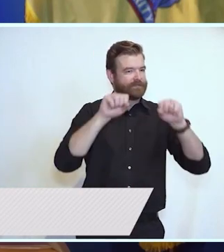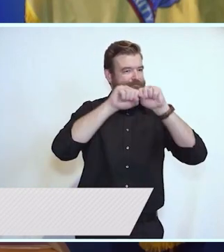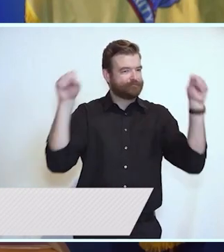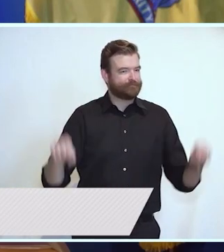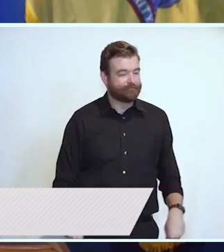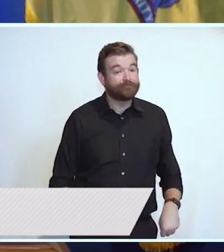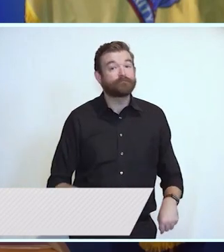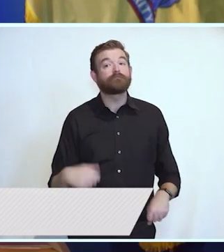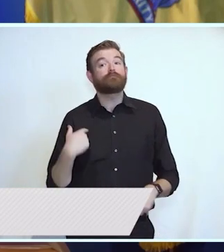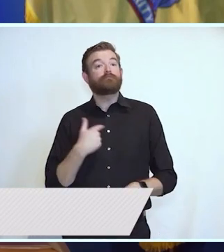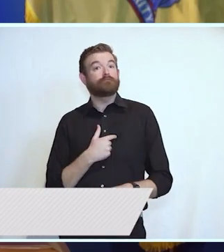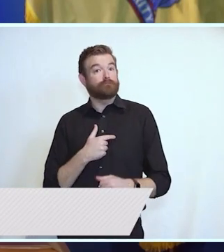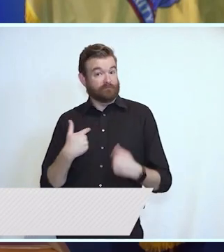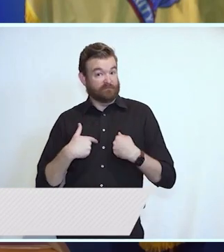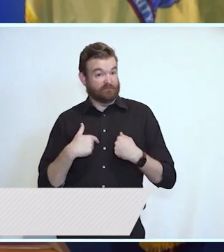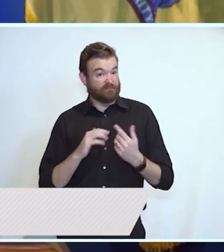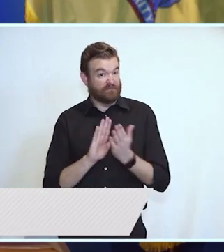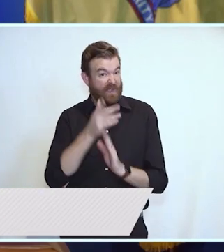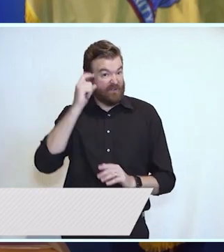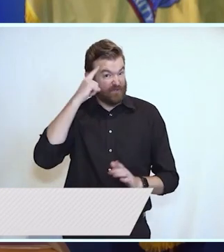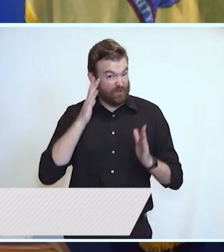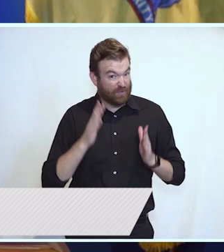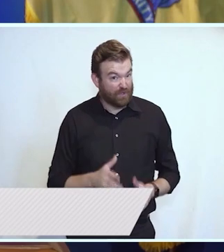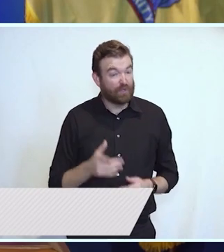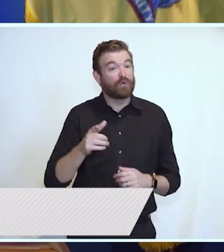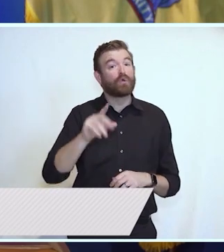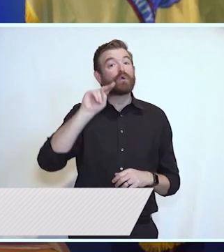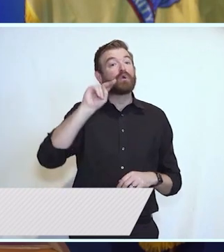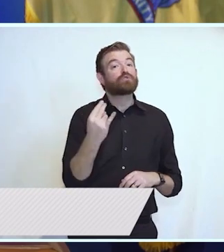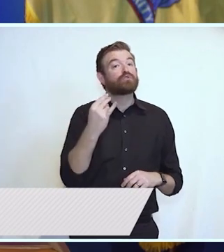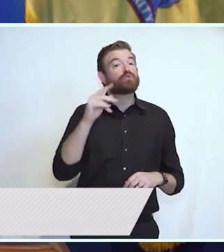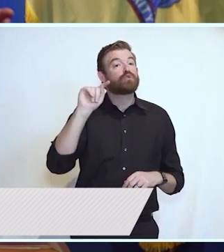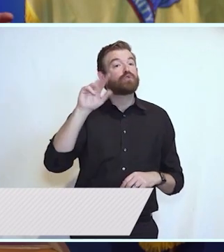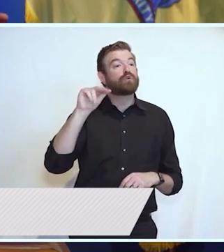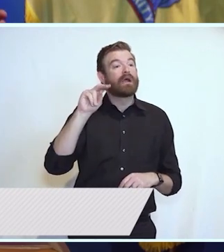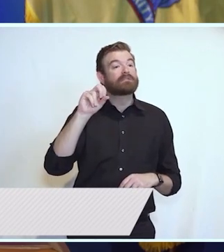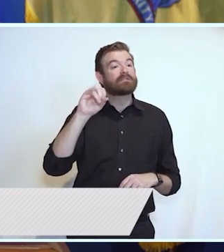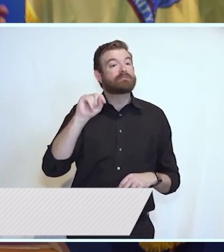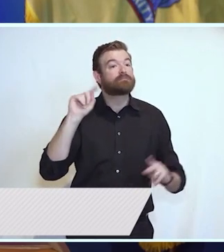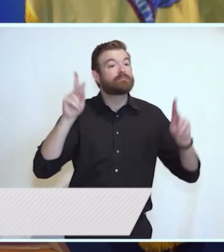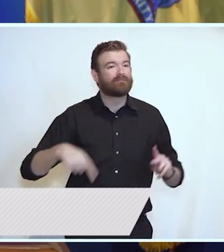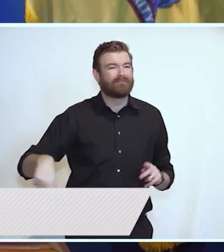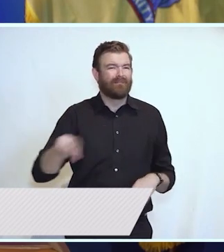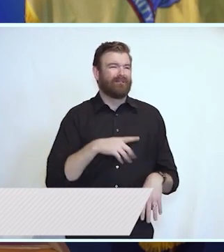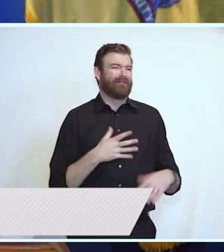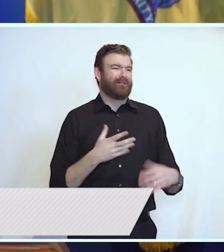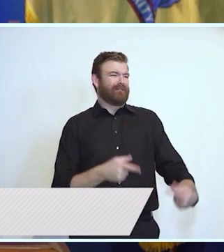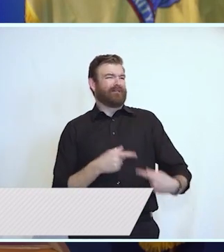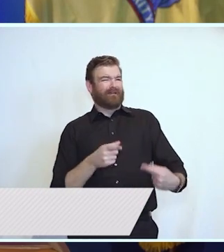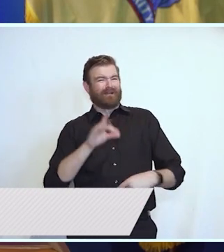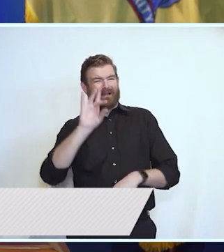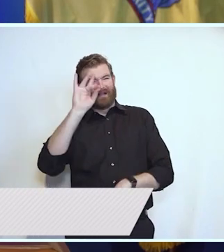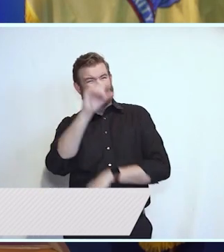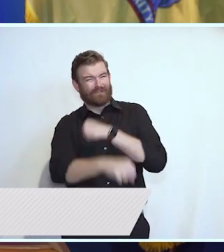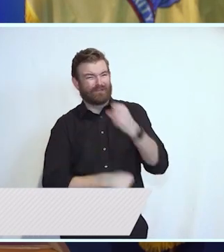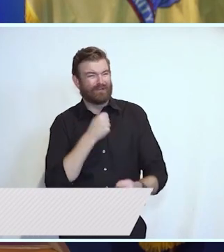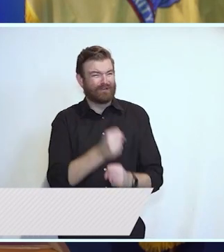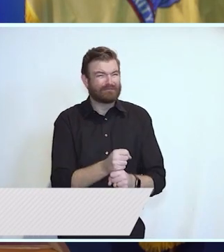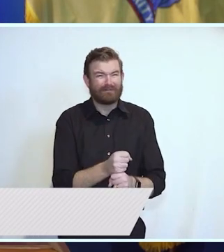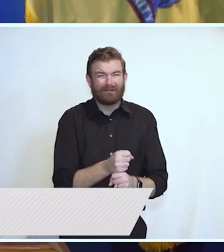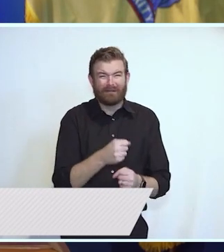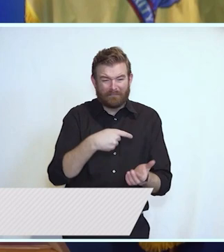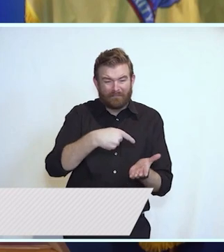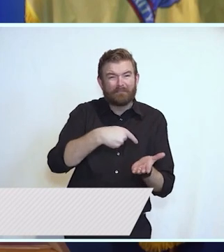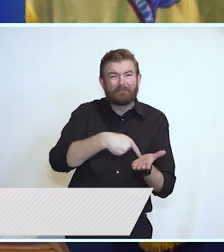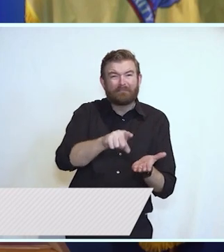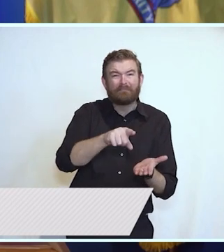riders had suffered through eight years that saw them paying 36% more in fares but receiving less reliable